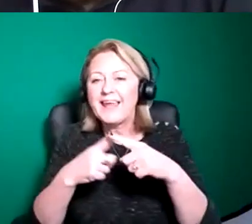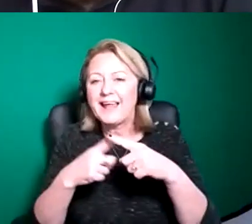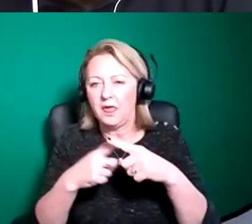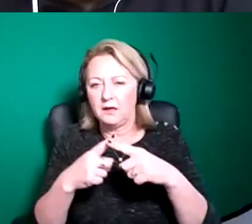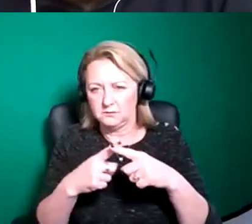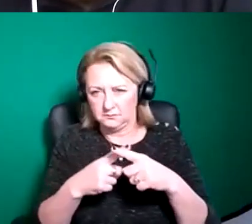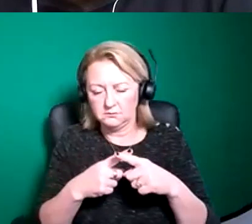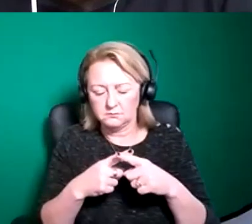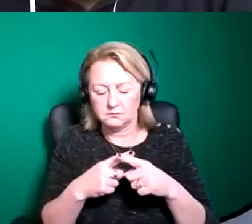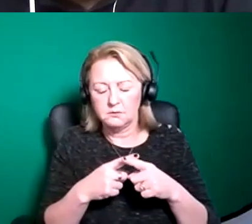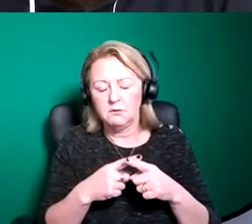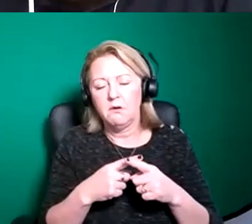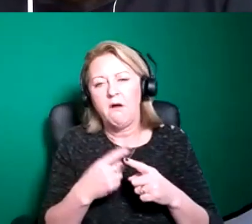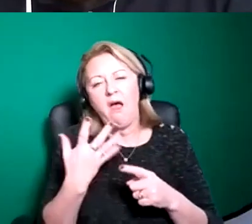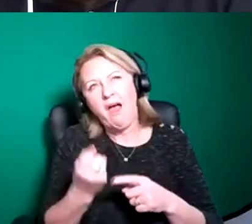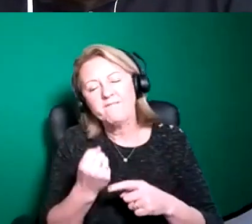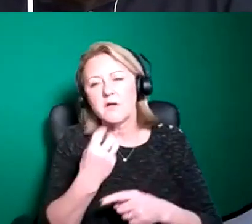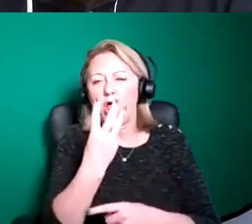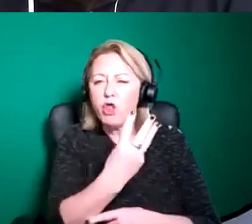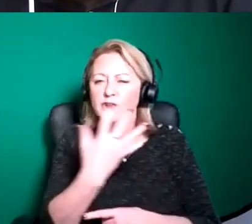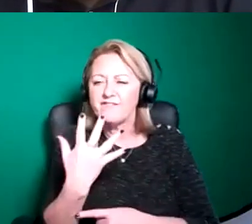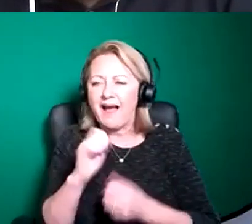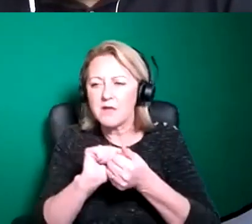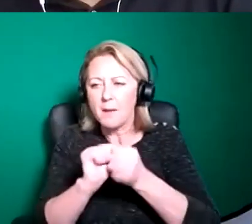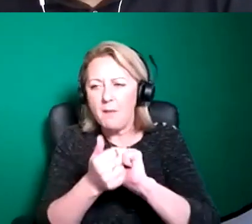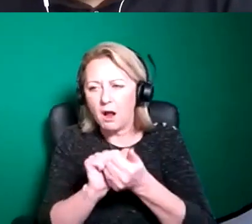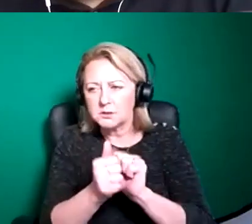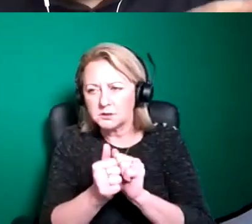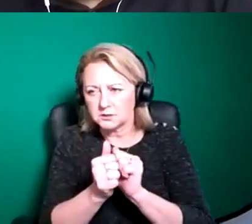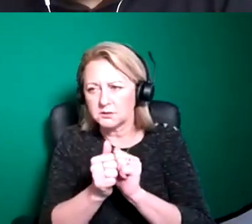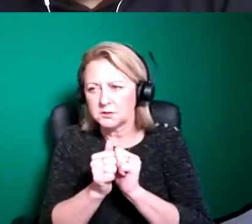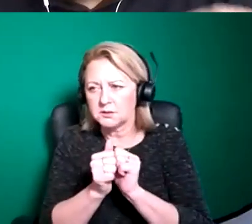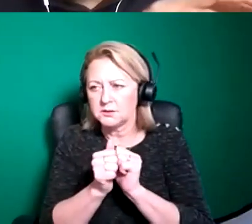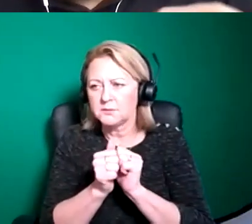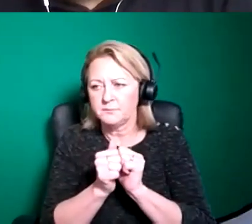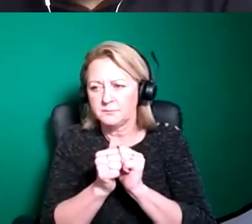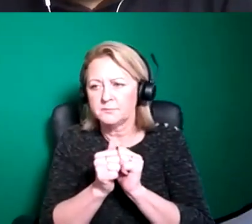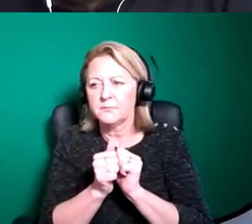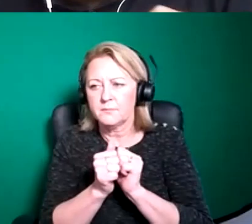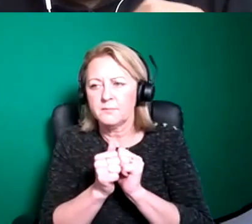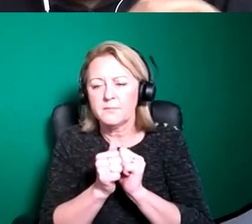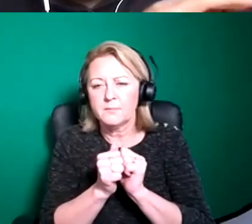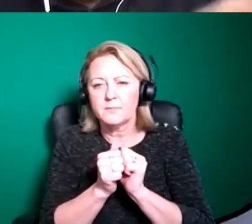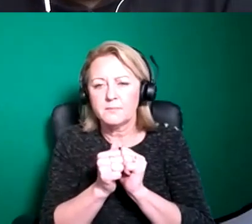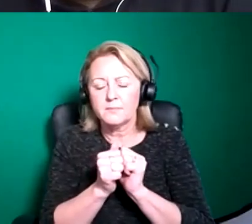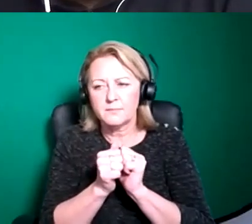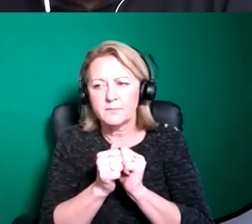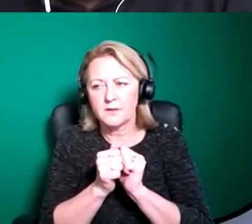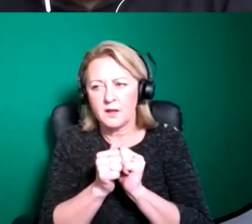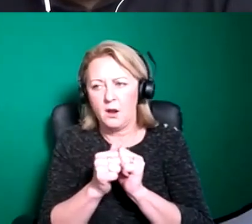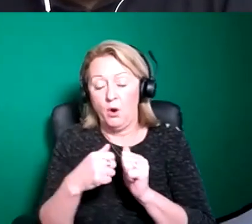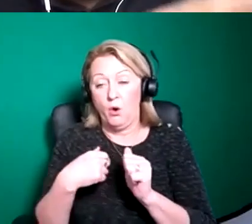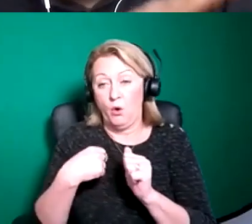have around 35 partners in the network who are divided across um both